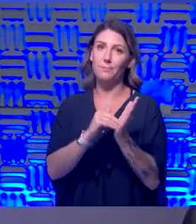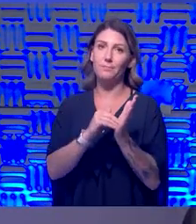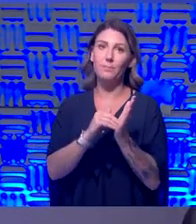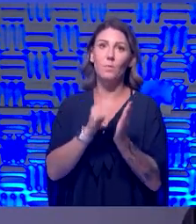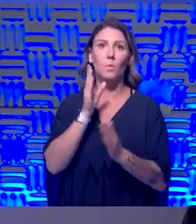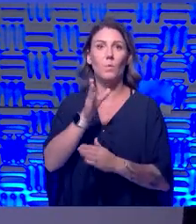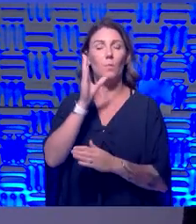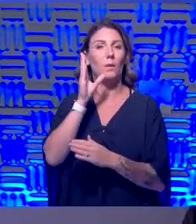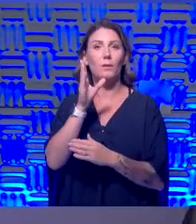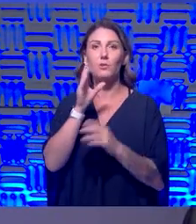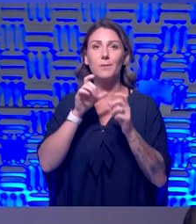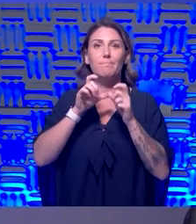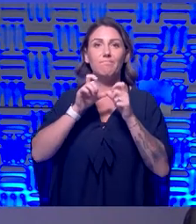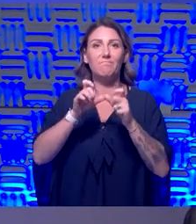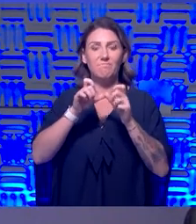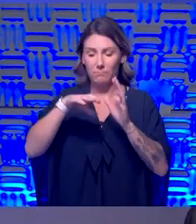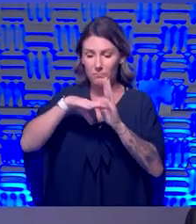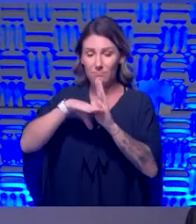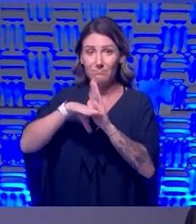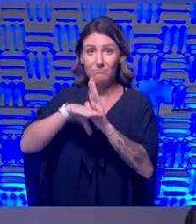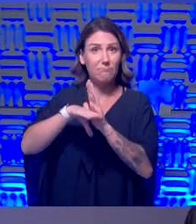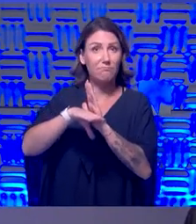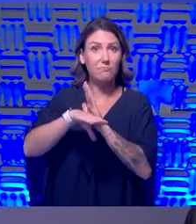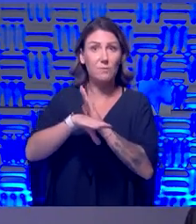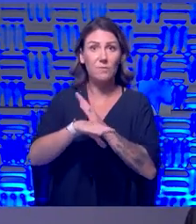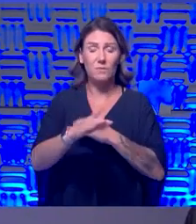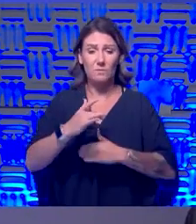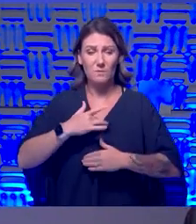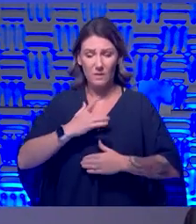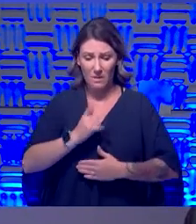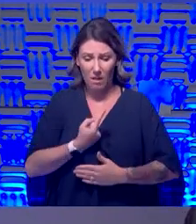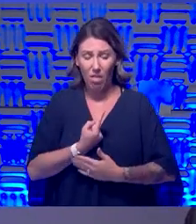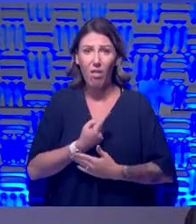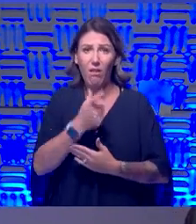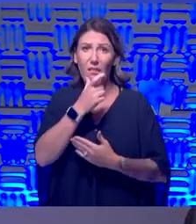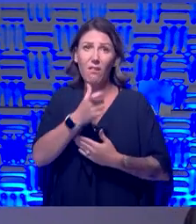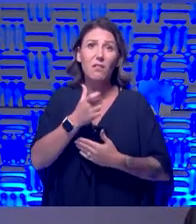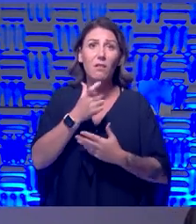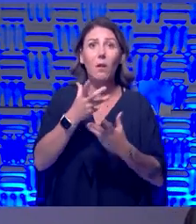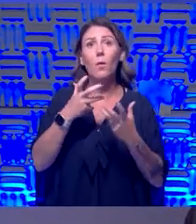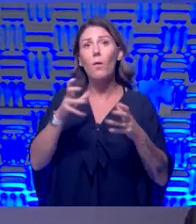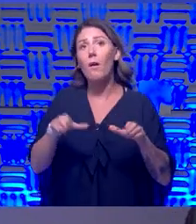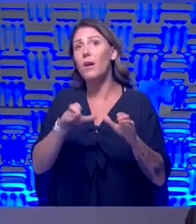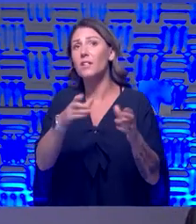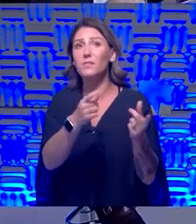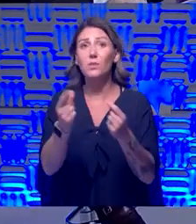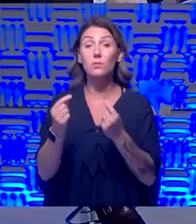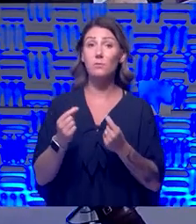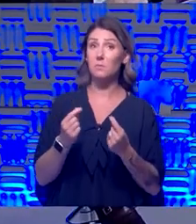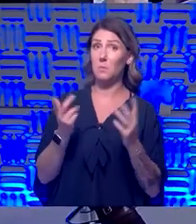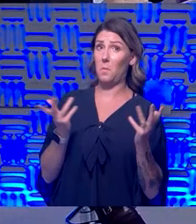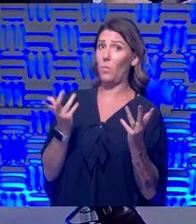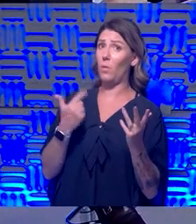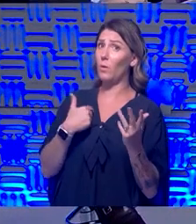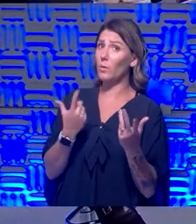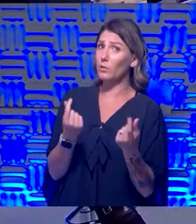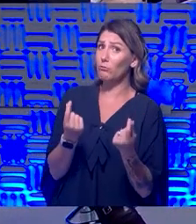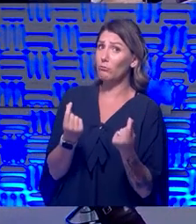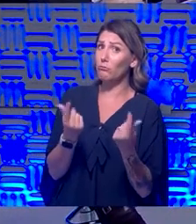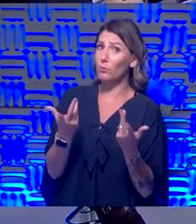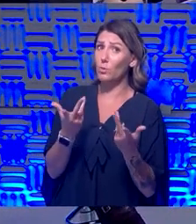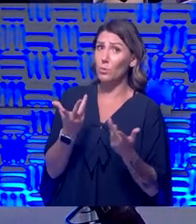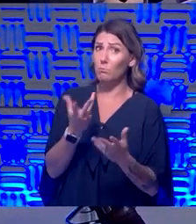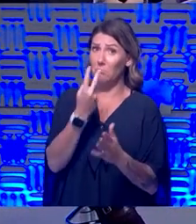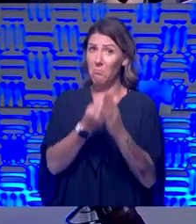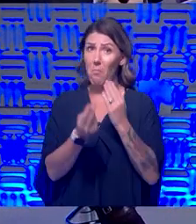that you'll just continue down this malaise path of, uh, you know, lack of activity. And so guys, what do we do? I mean, what do we do? What do you guys both recommend?